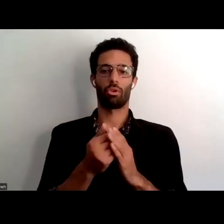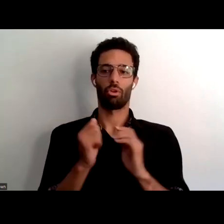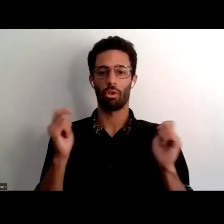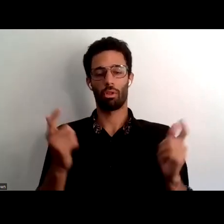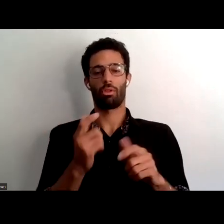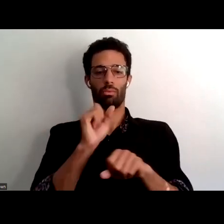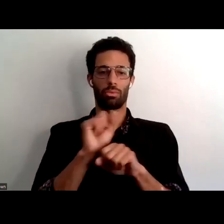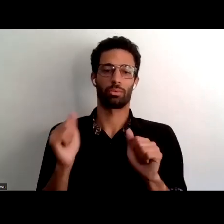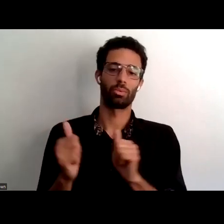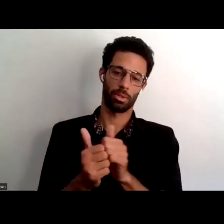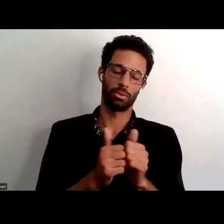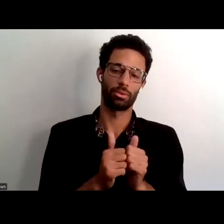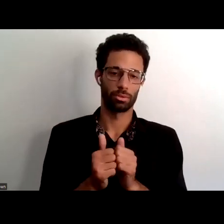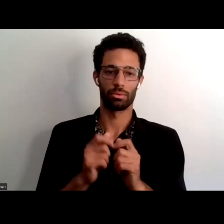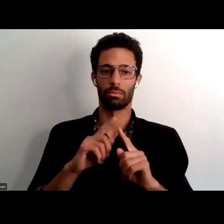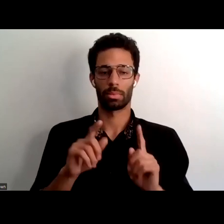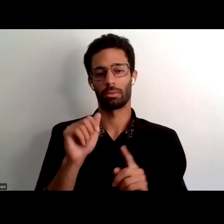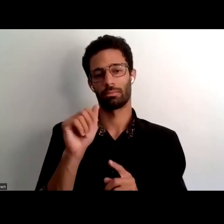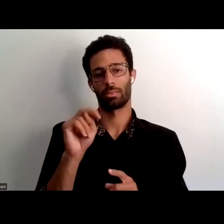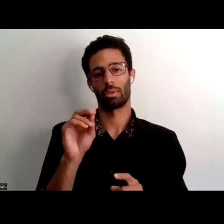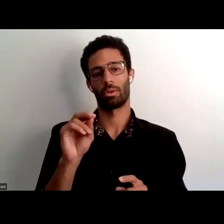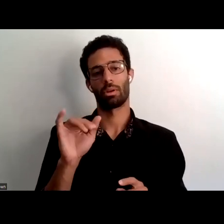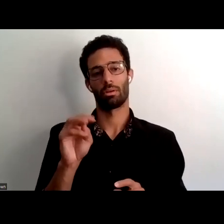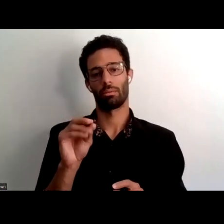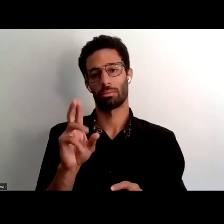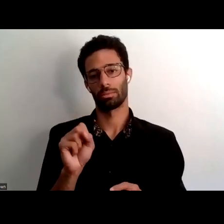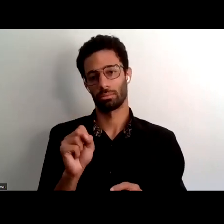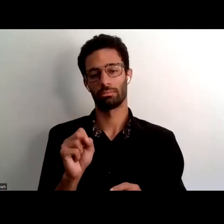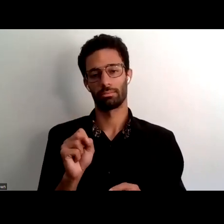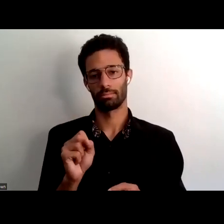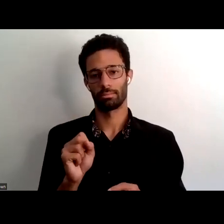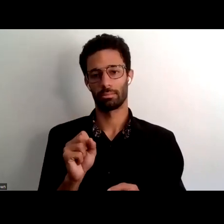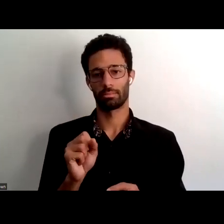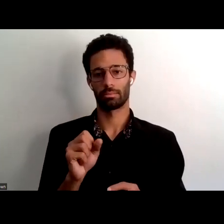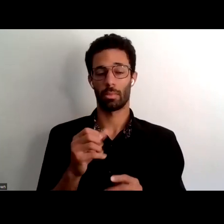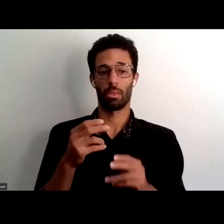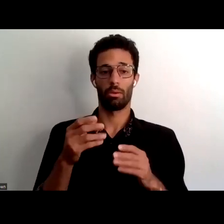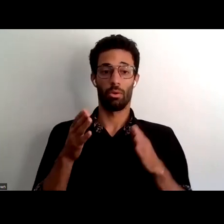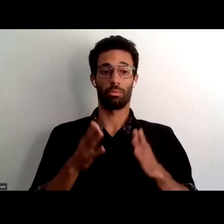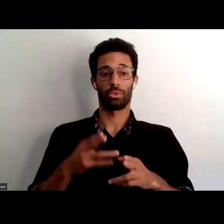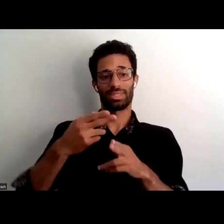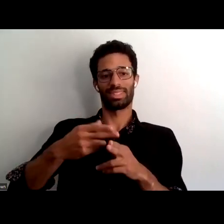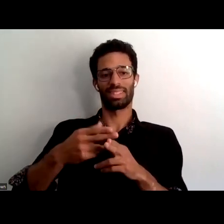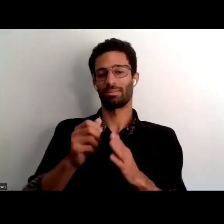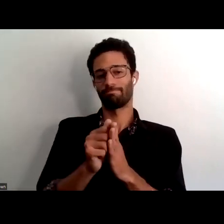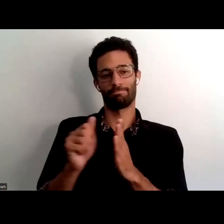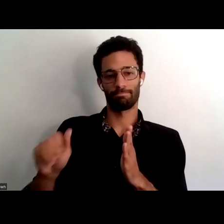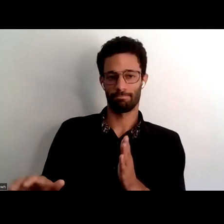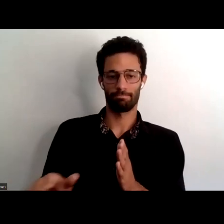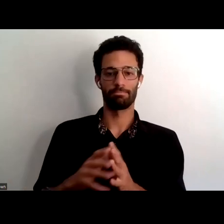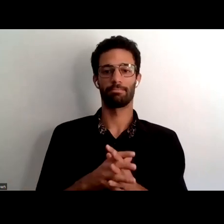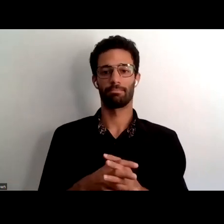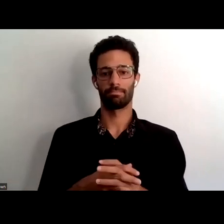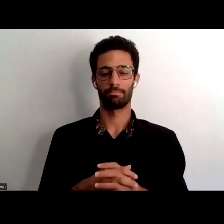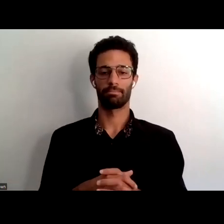um the uh quote i guess the person that made the quote is not uh going